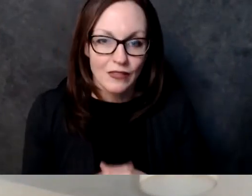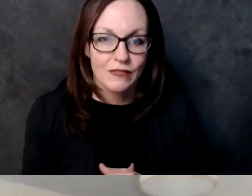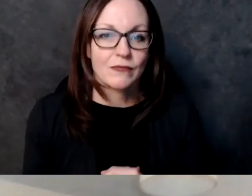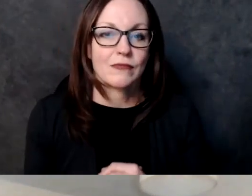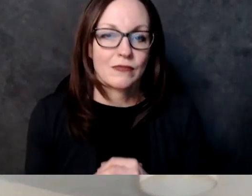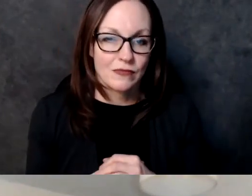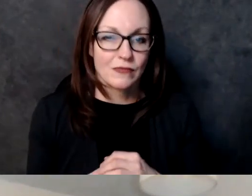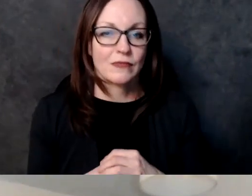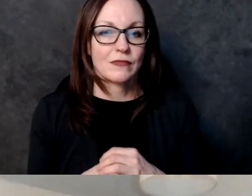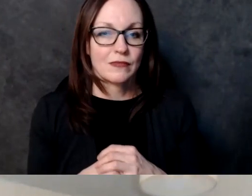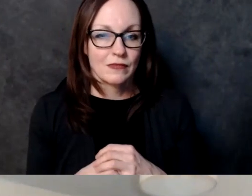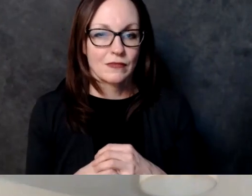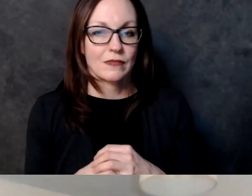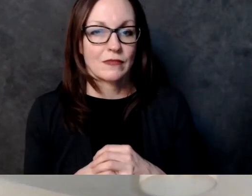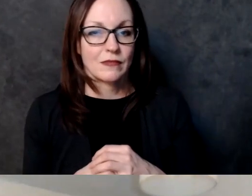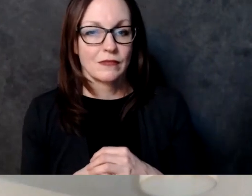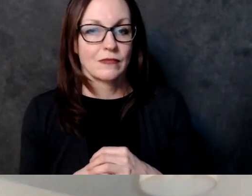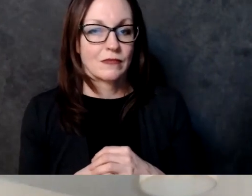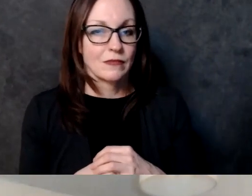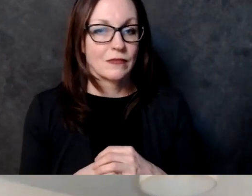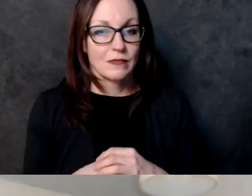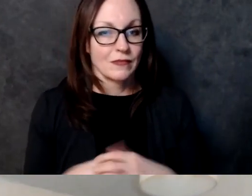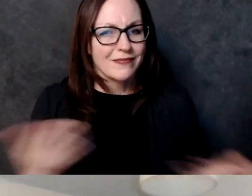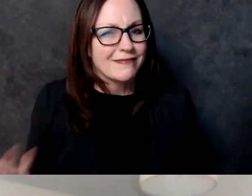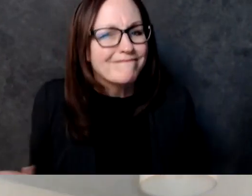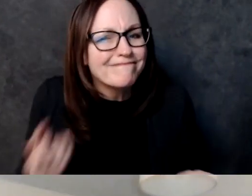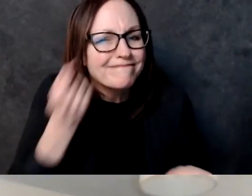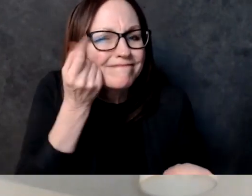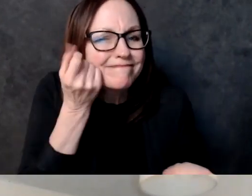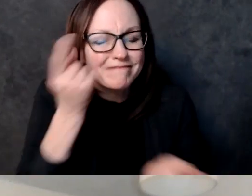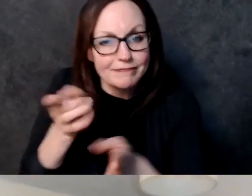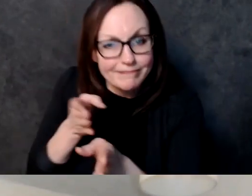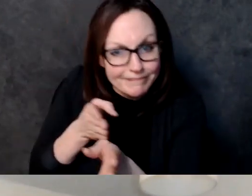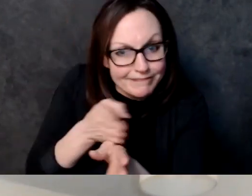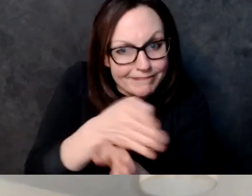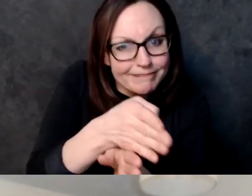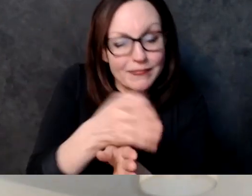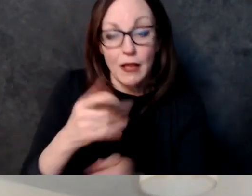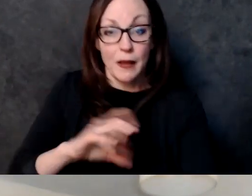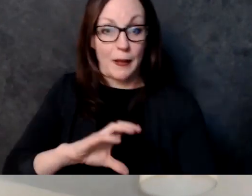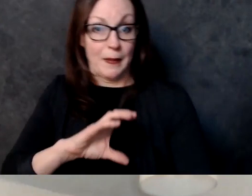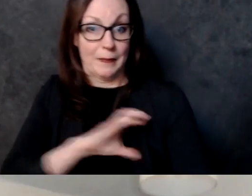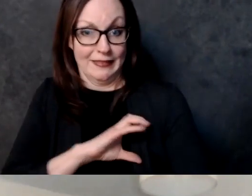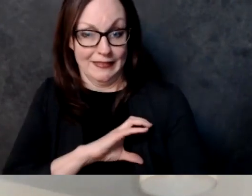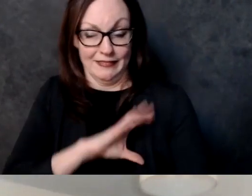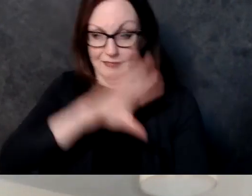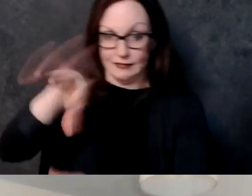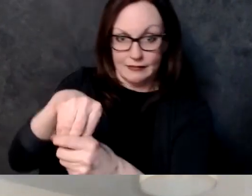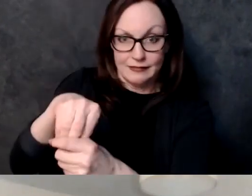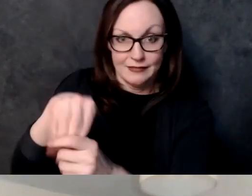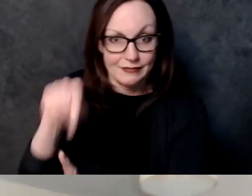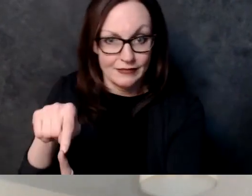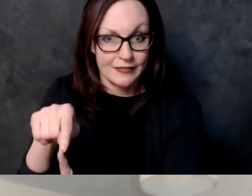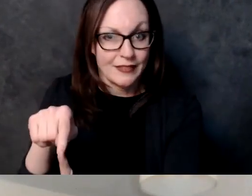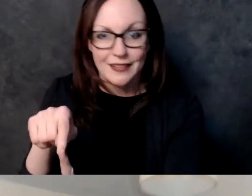you know there's you know picks there's other uh programs across the country but i you know what's going on in